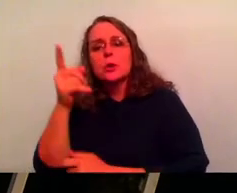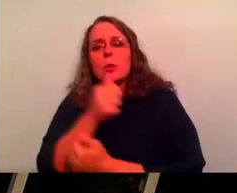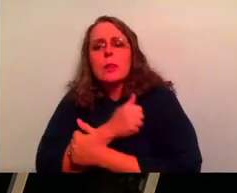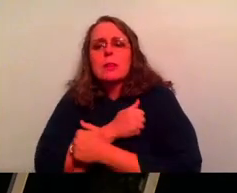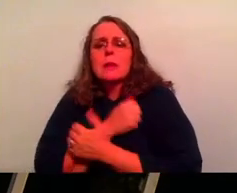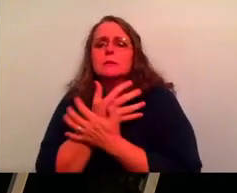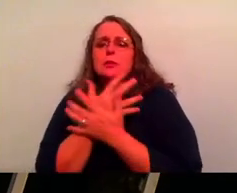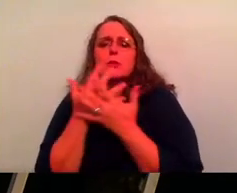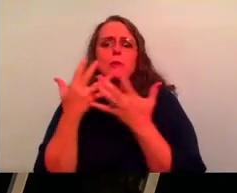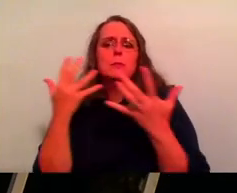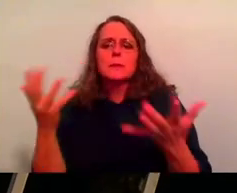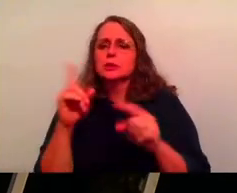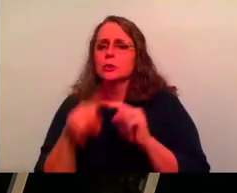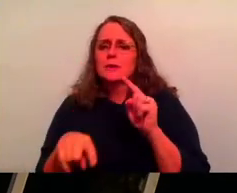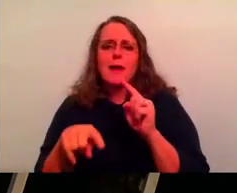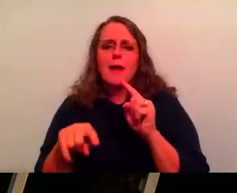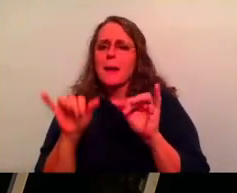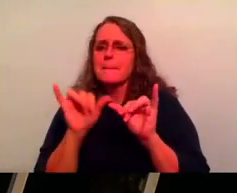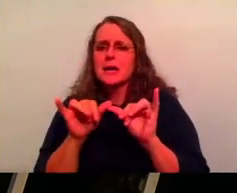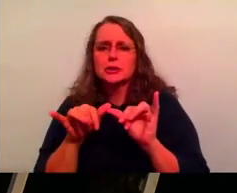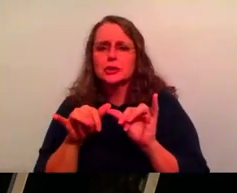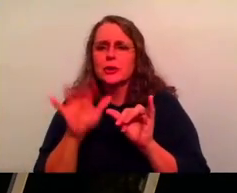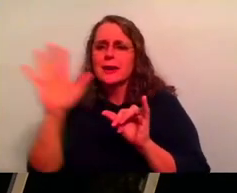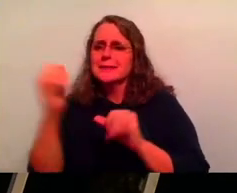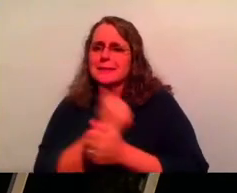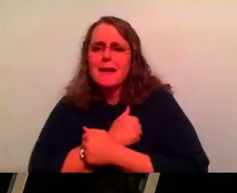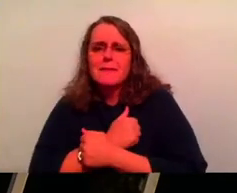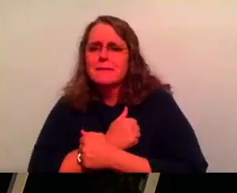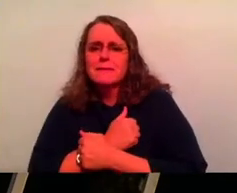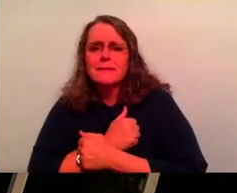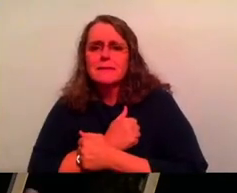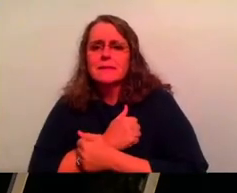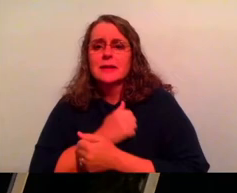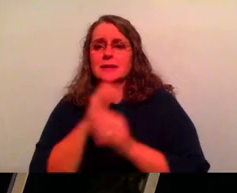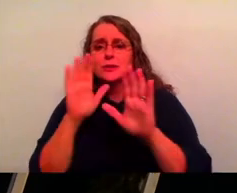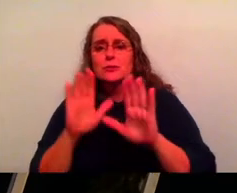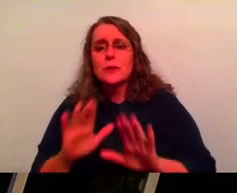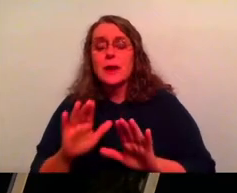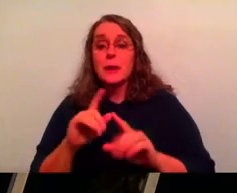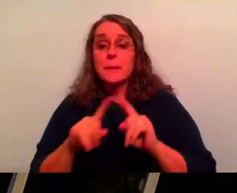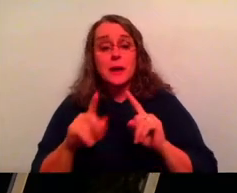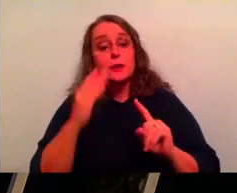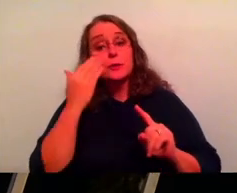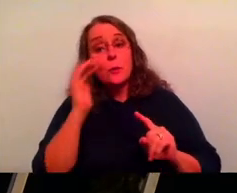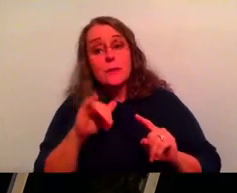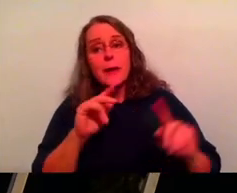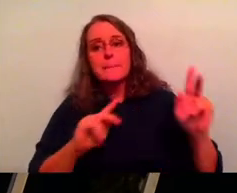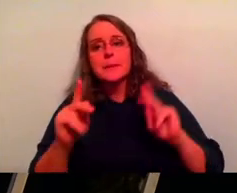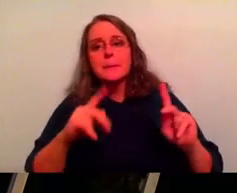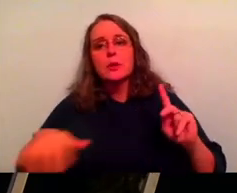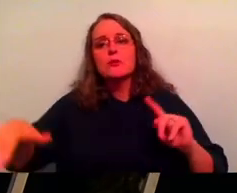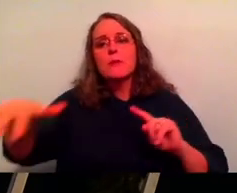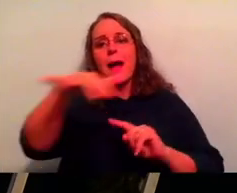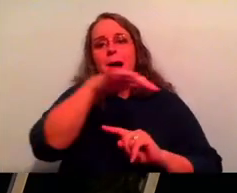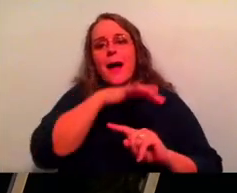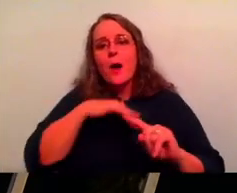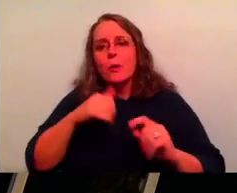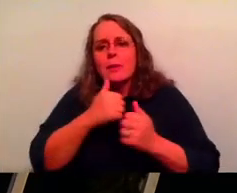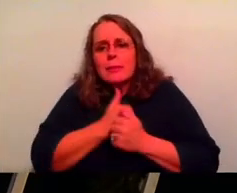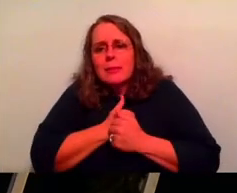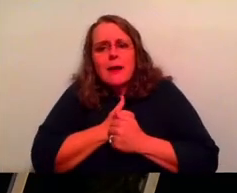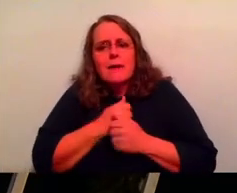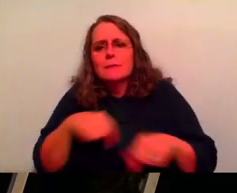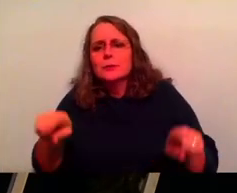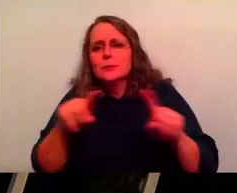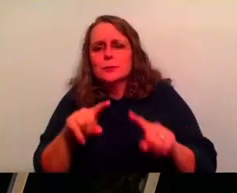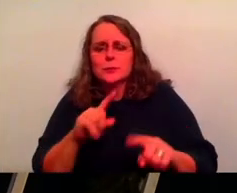that, that we could ever understand. Like the God's love for you is so great. And not only his love, but people around you love. You just might not see it right now, but you are absolutely